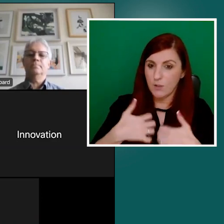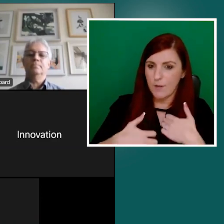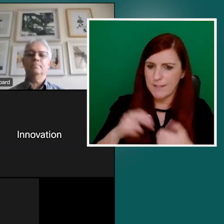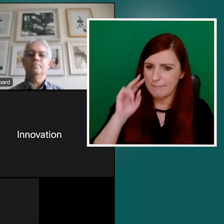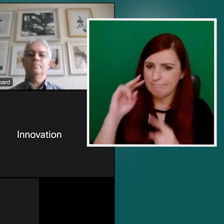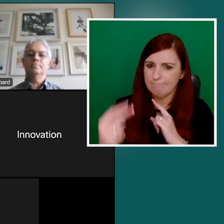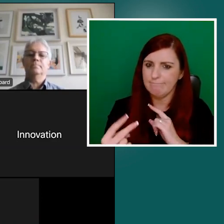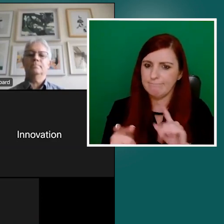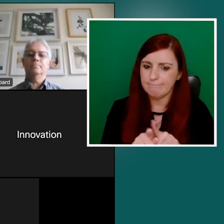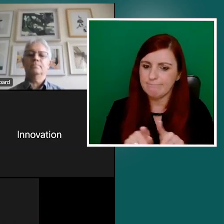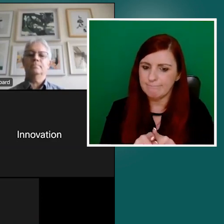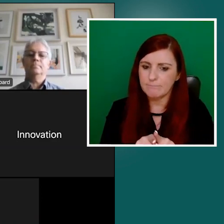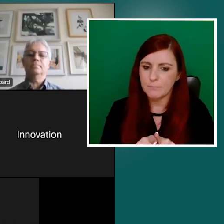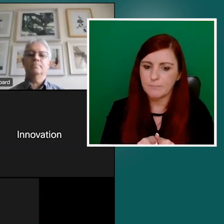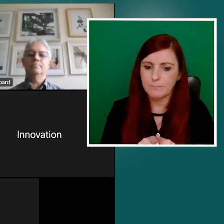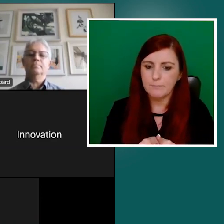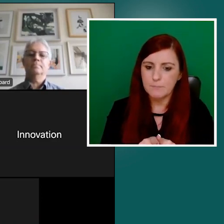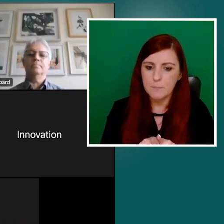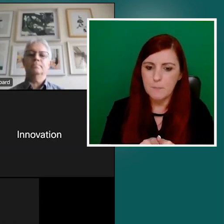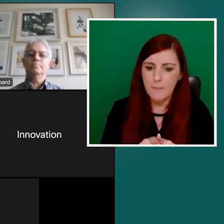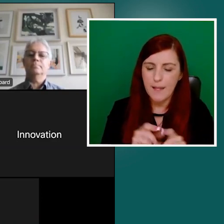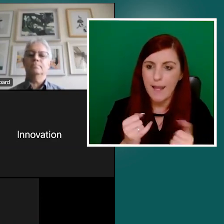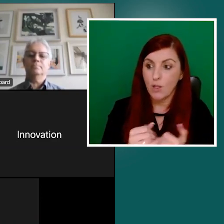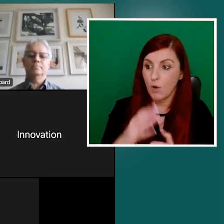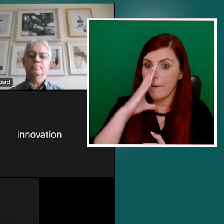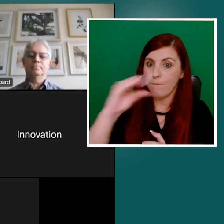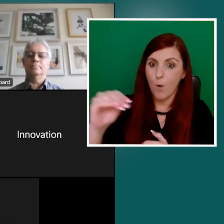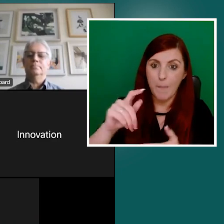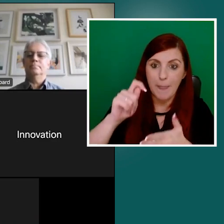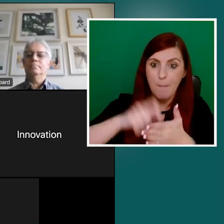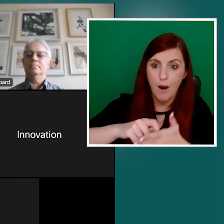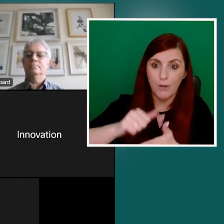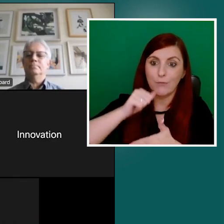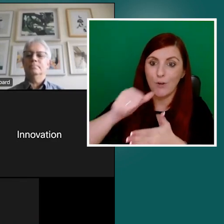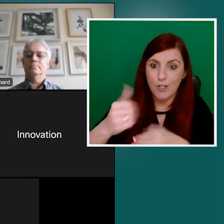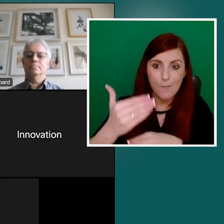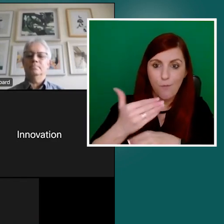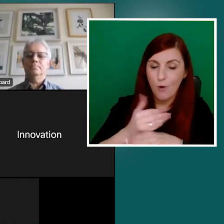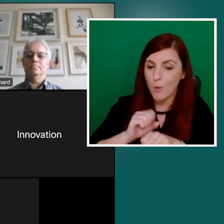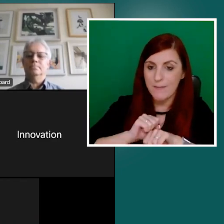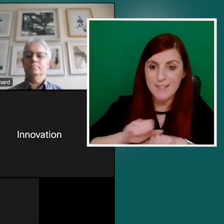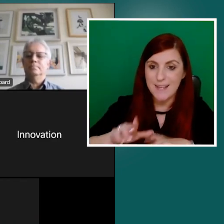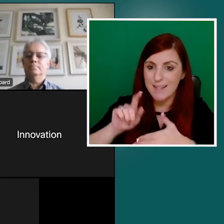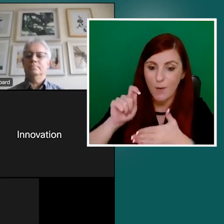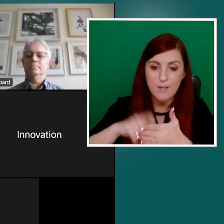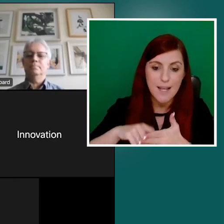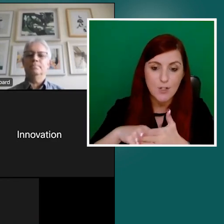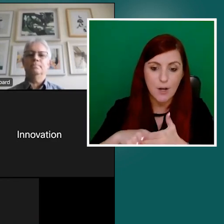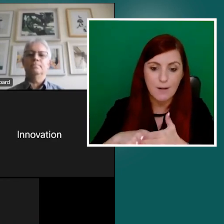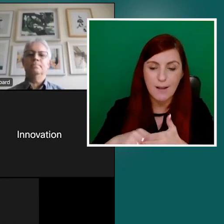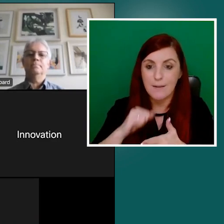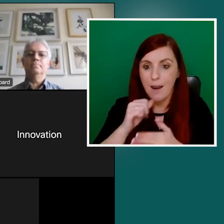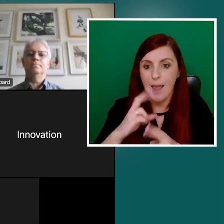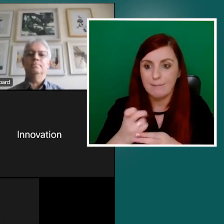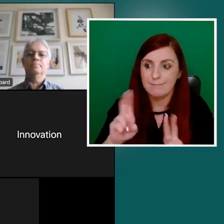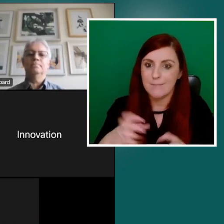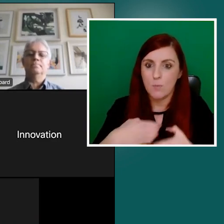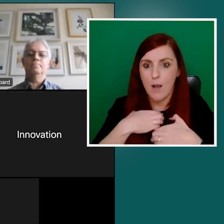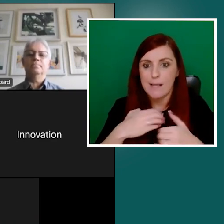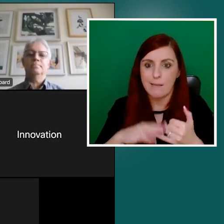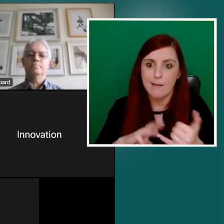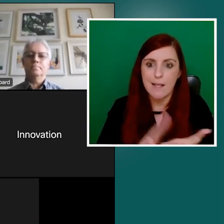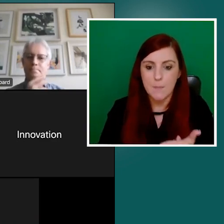and the tender process rather than sort of producing it as a surprise, maybe at the last minute as well, which can skew the market a little bit. So, so making